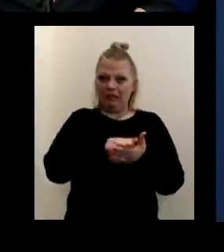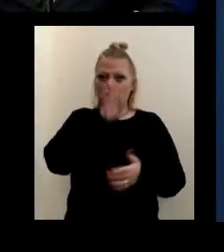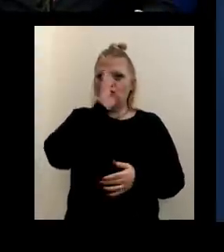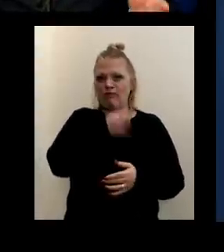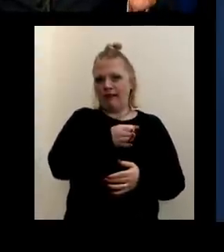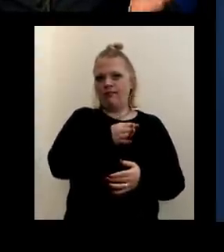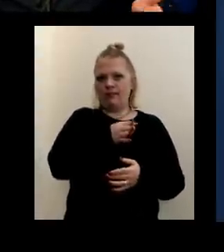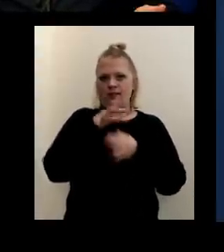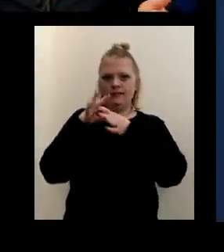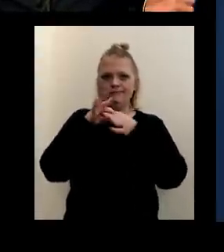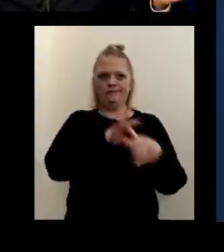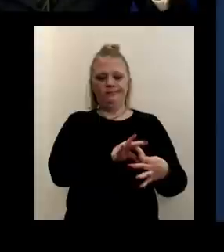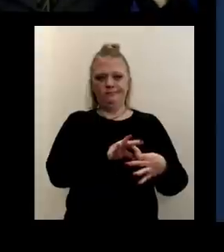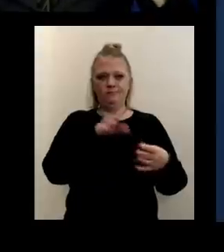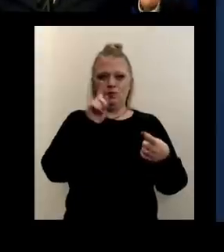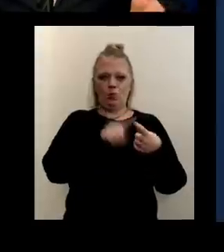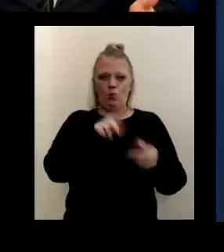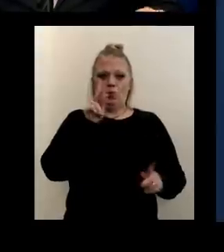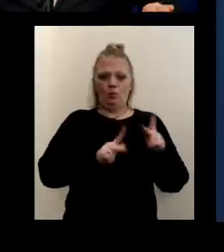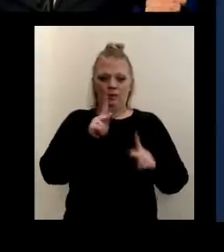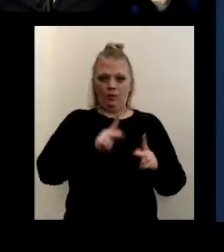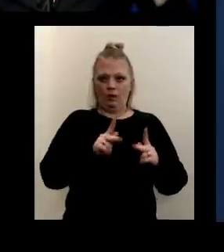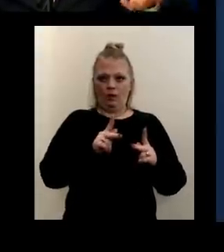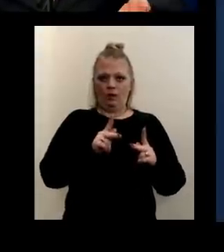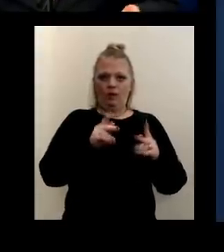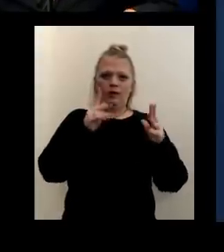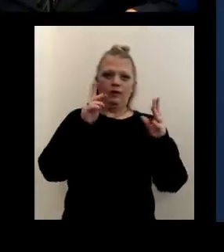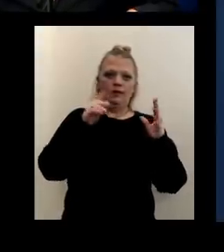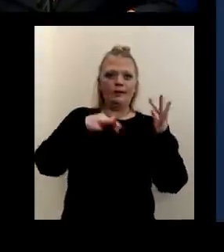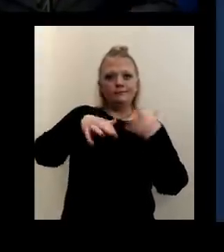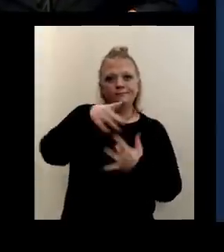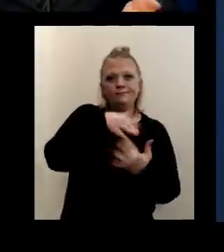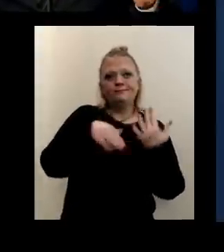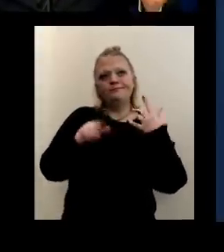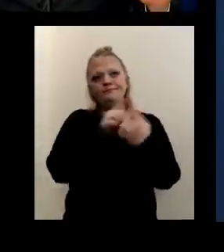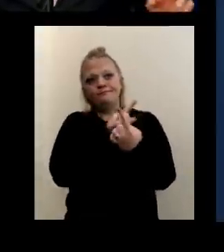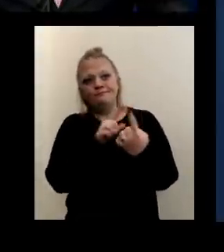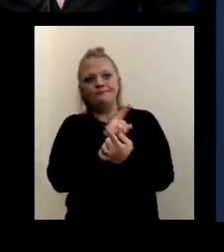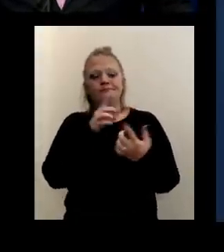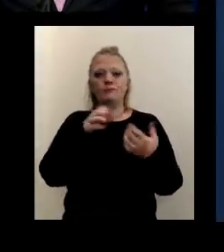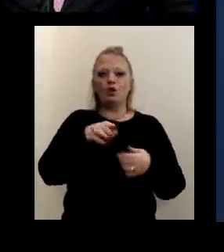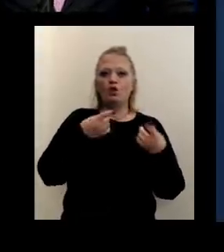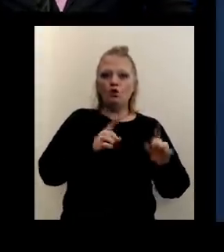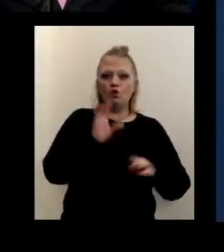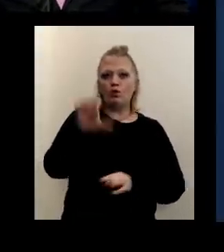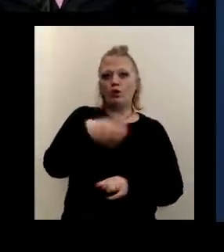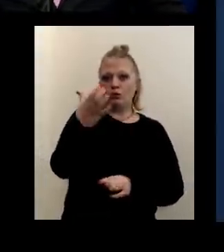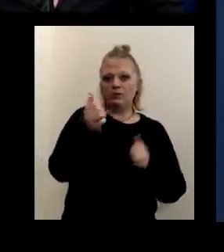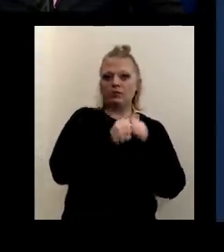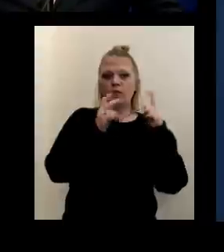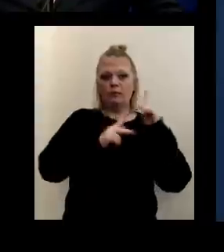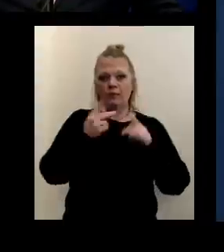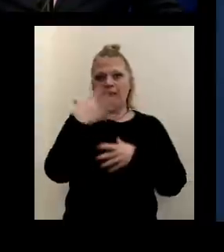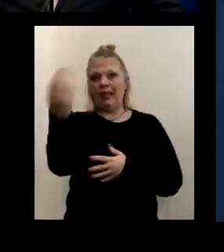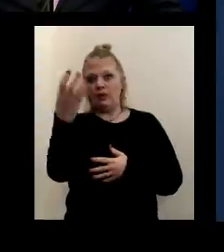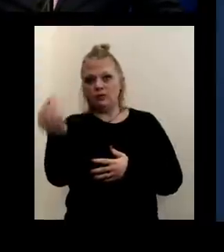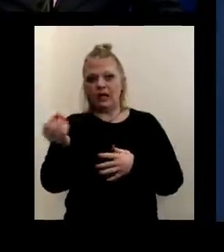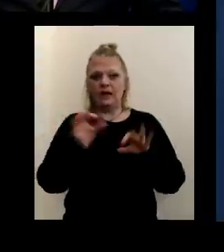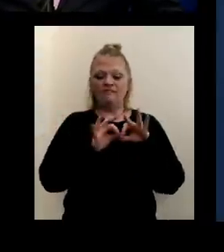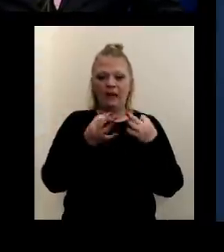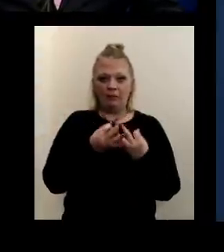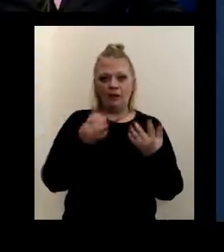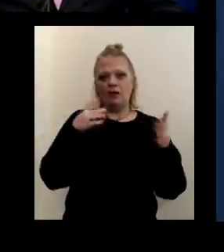attributable to individuals meeting during the Christmas holiday with individuals outside their families at small gatherings.